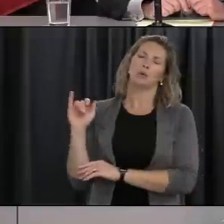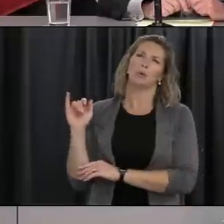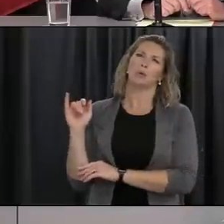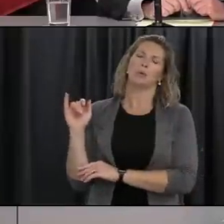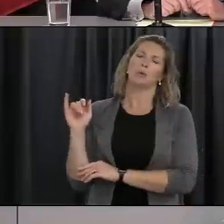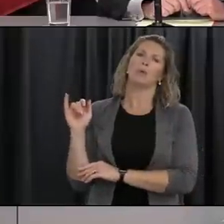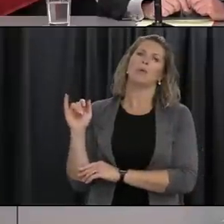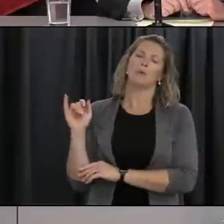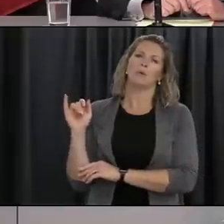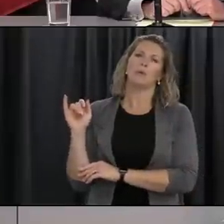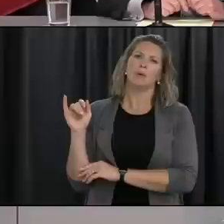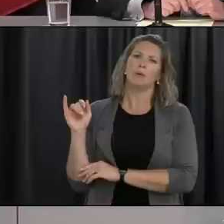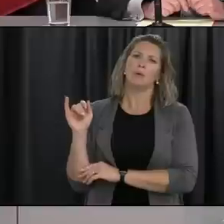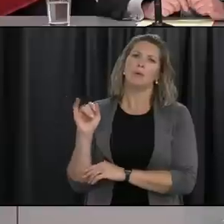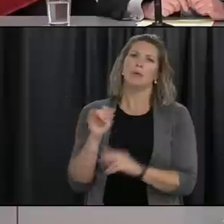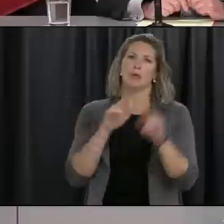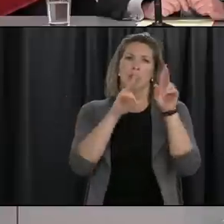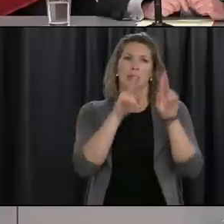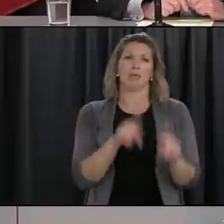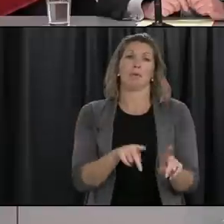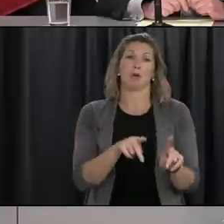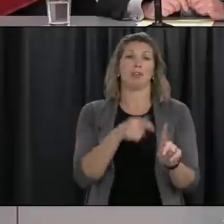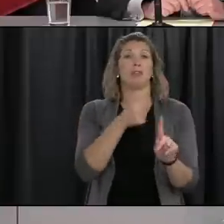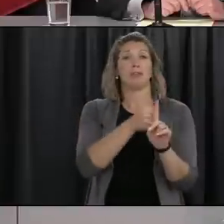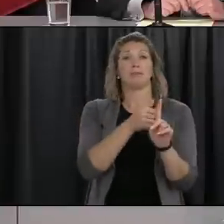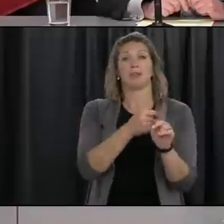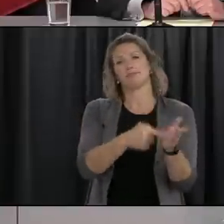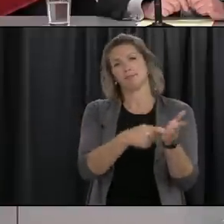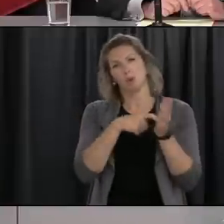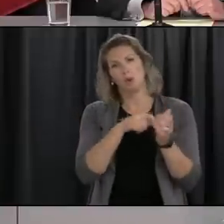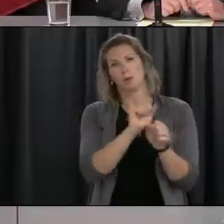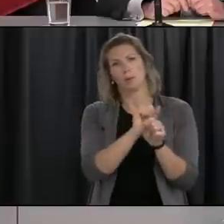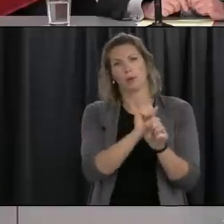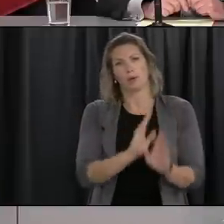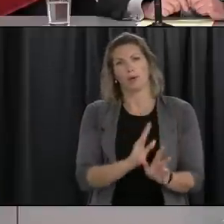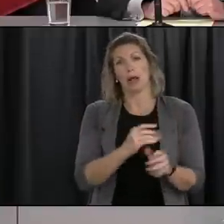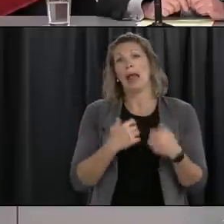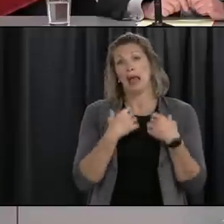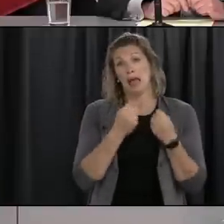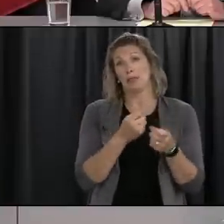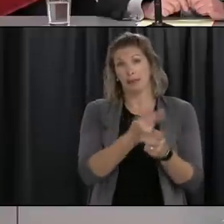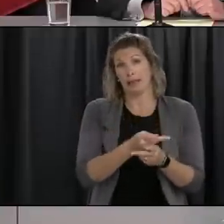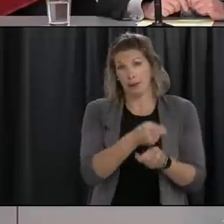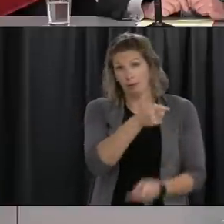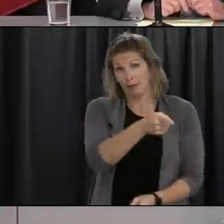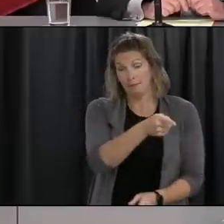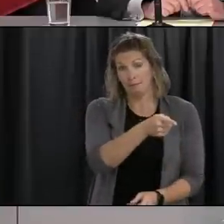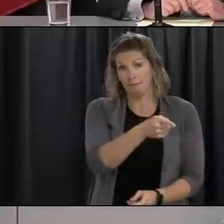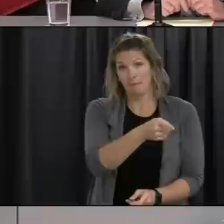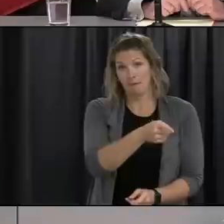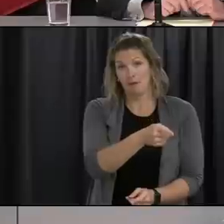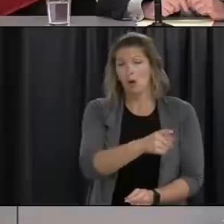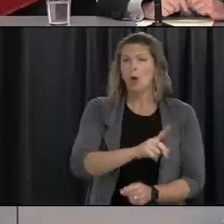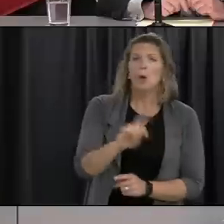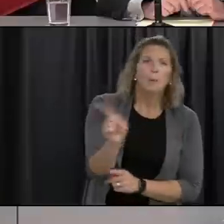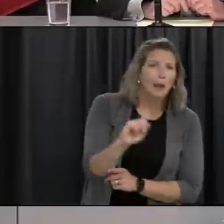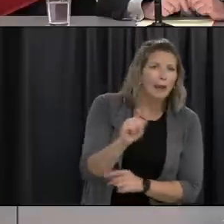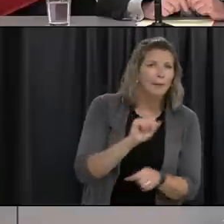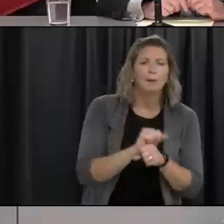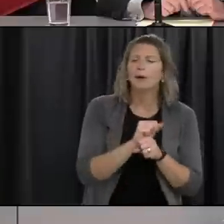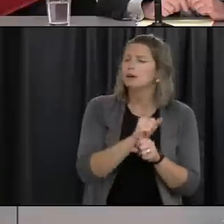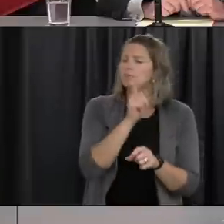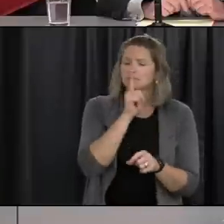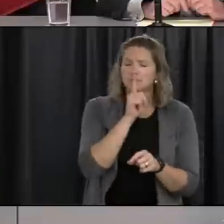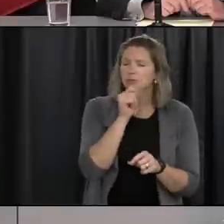perfectly so we know that this person was an essential healthcare worker um we don't have to know what capacity they worked in did they